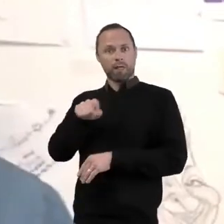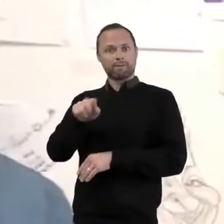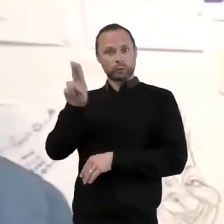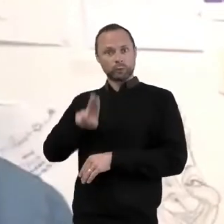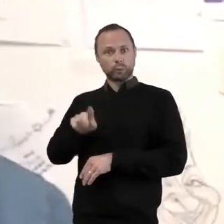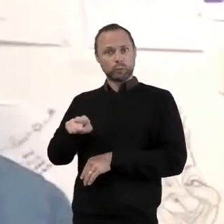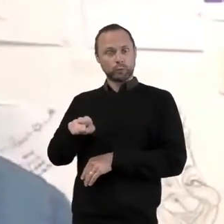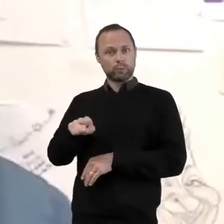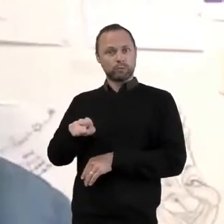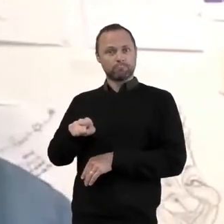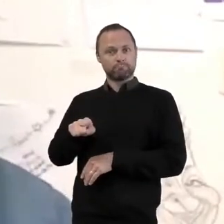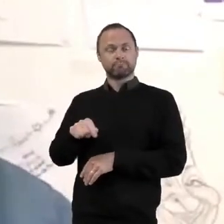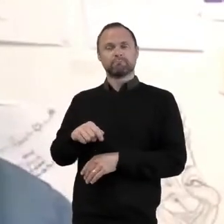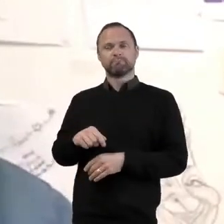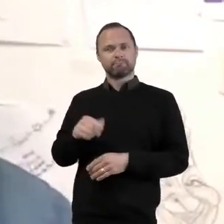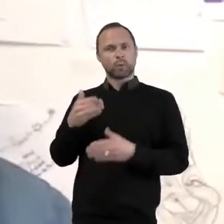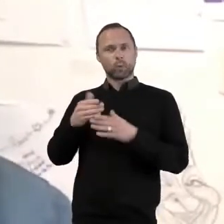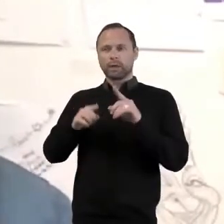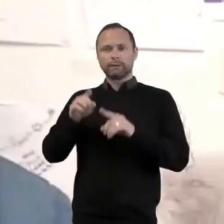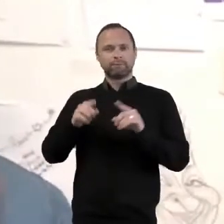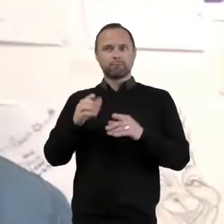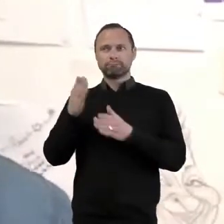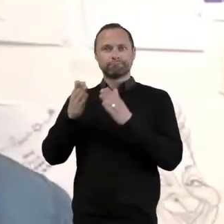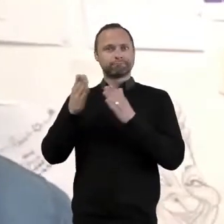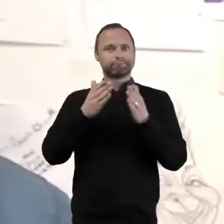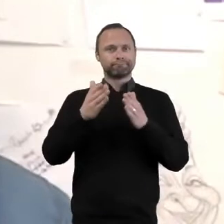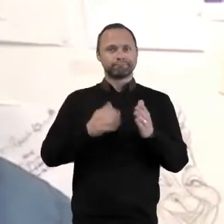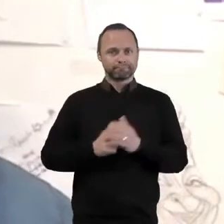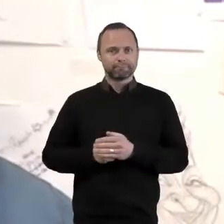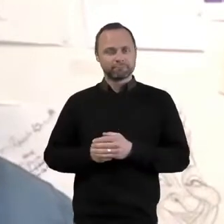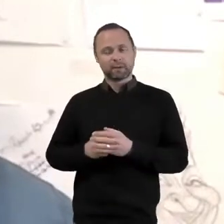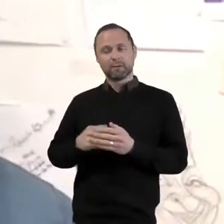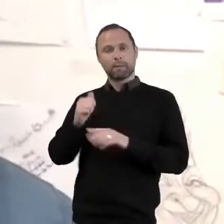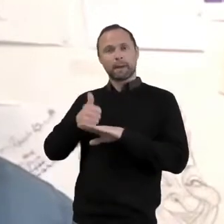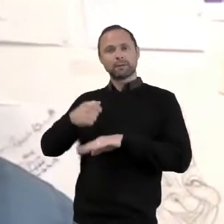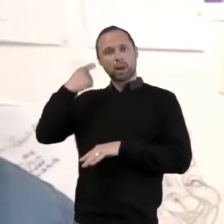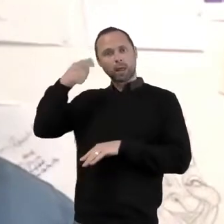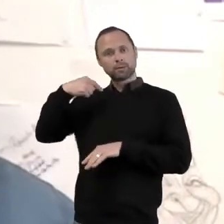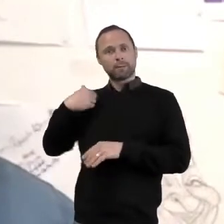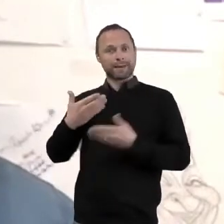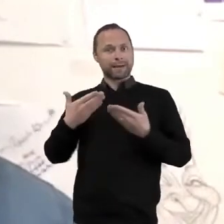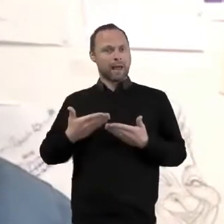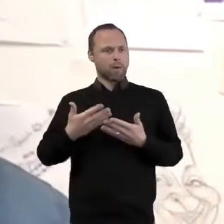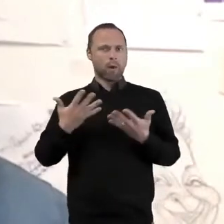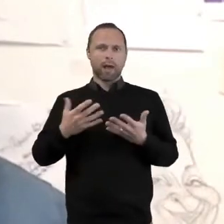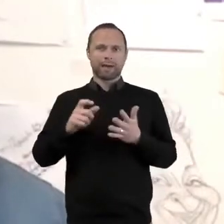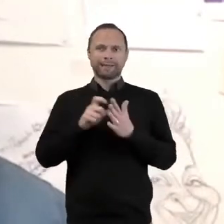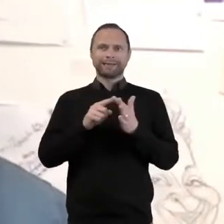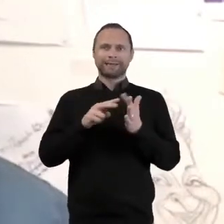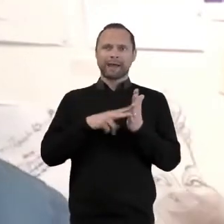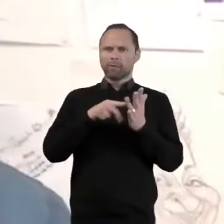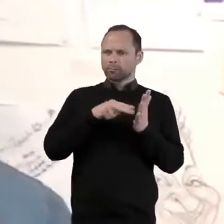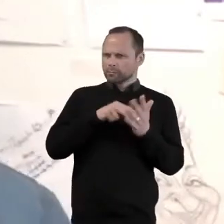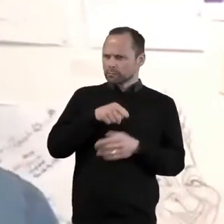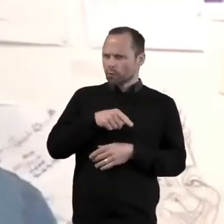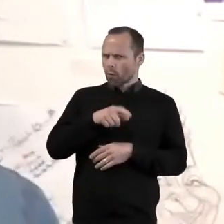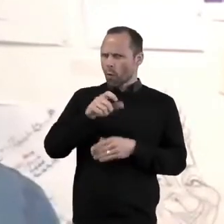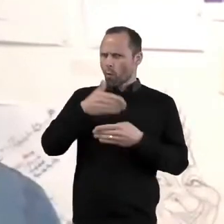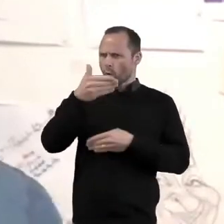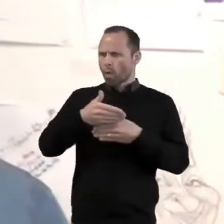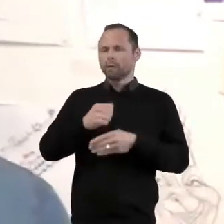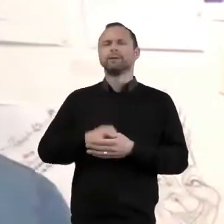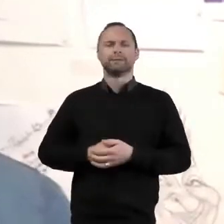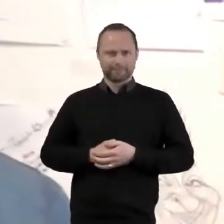in different places but he's in London and down in Devon Cornwall. Josiah? Yep lovely.